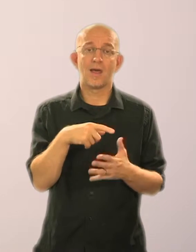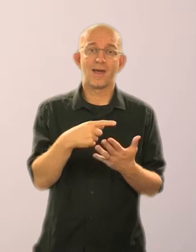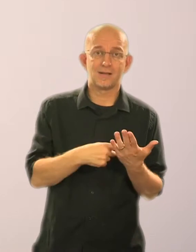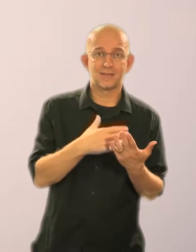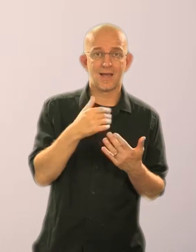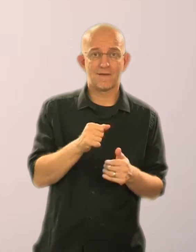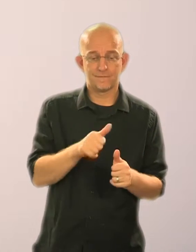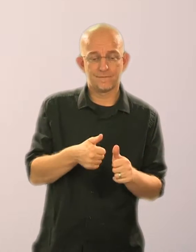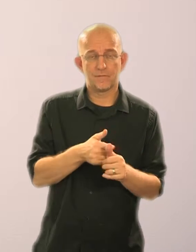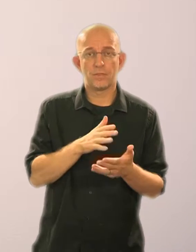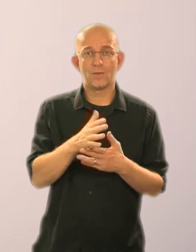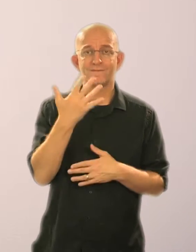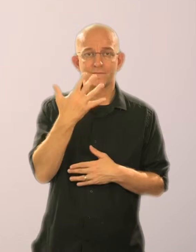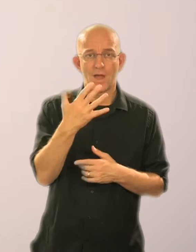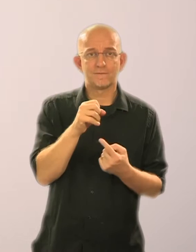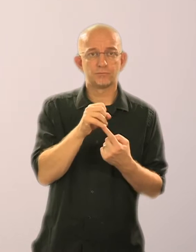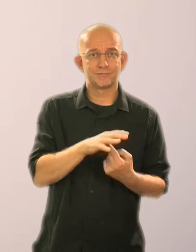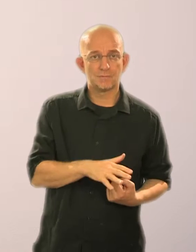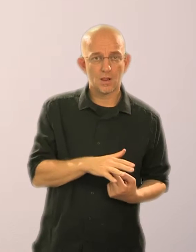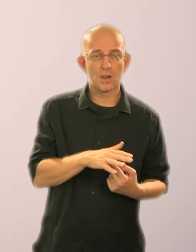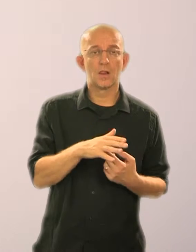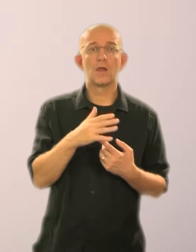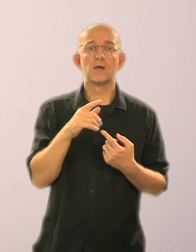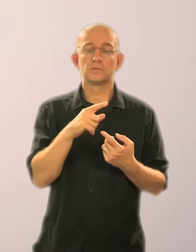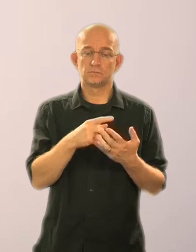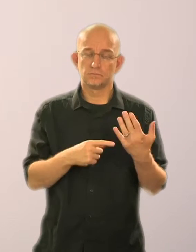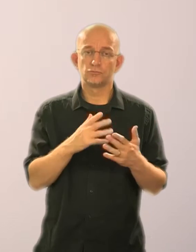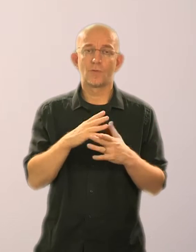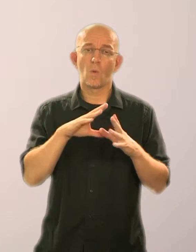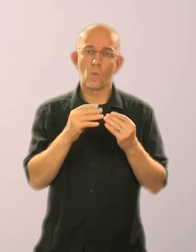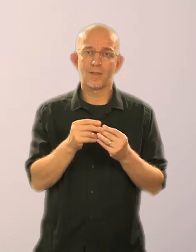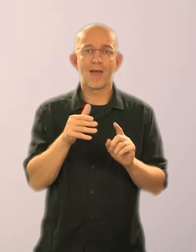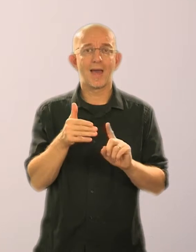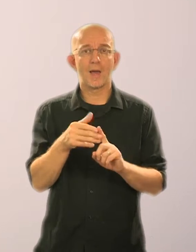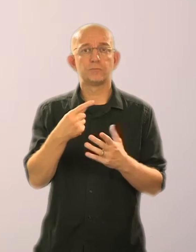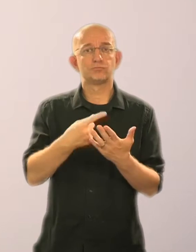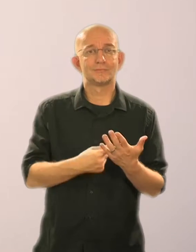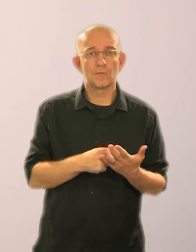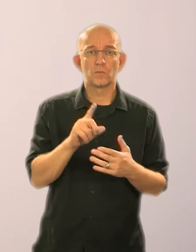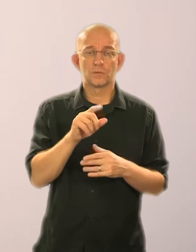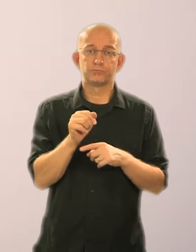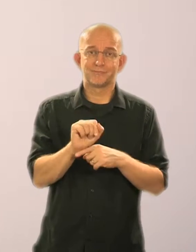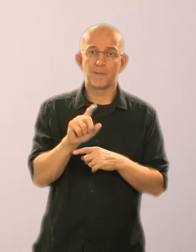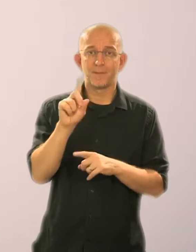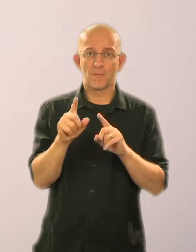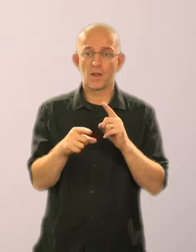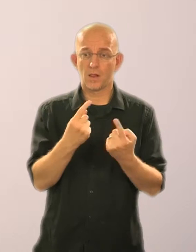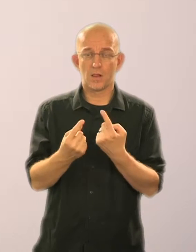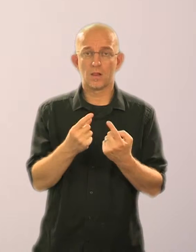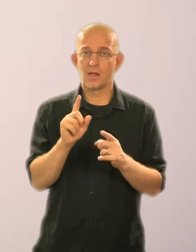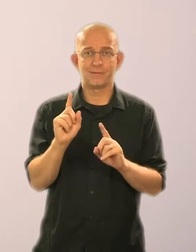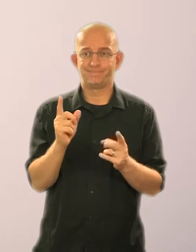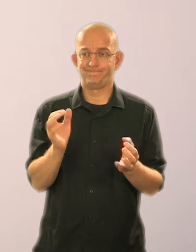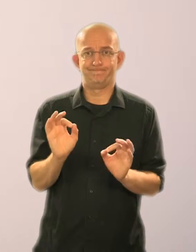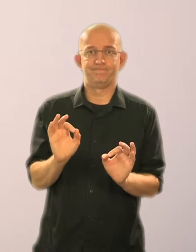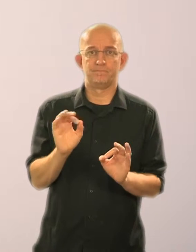key principles. The aim of these principles is to protect people who lack capacity and to help them